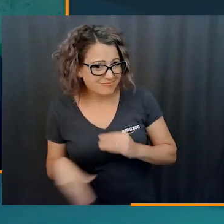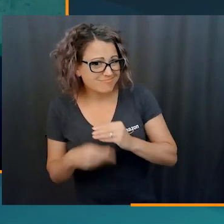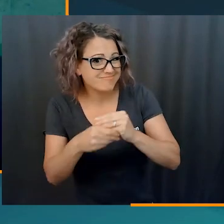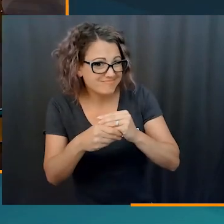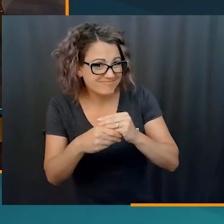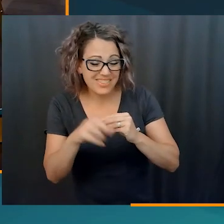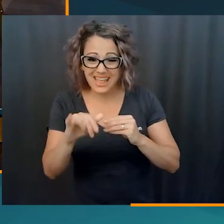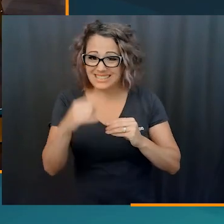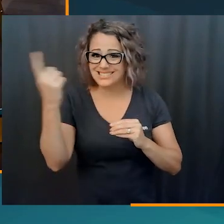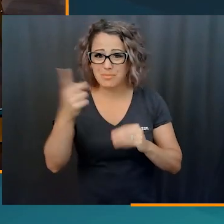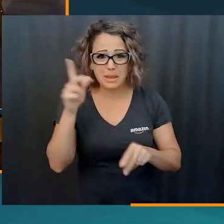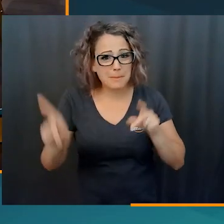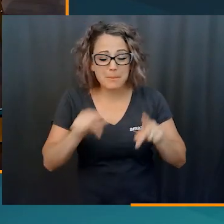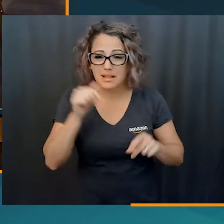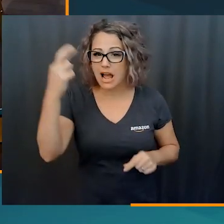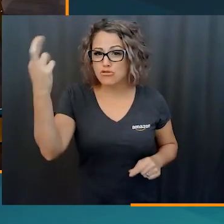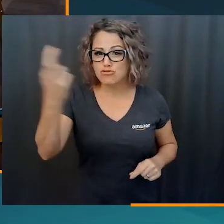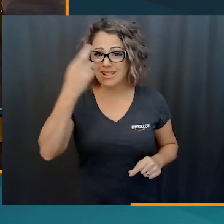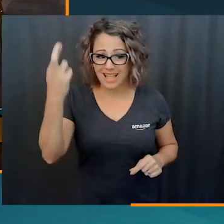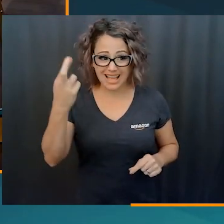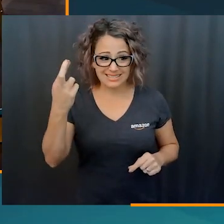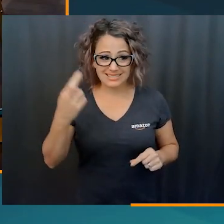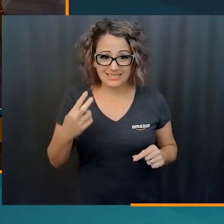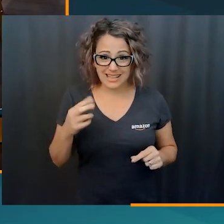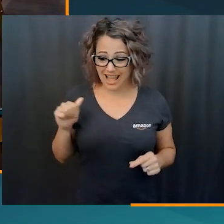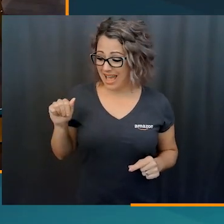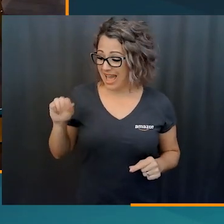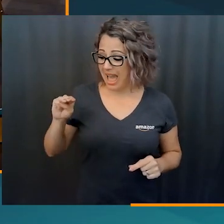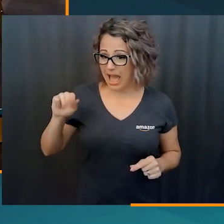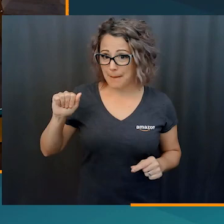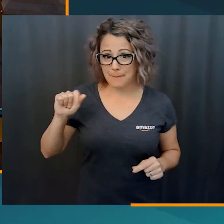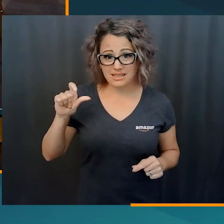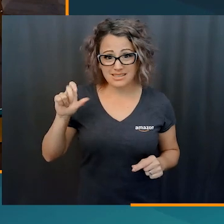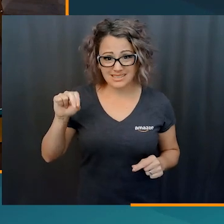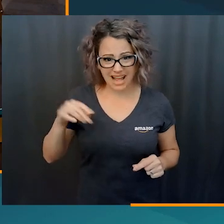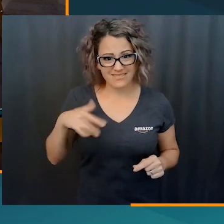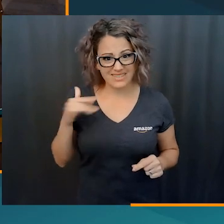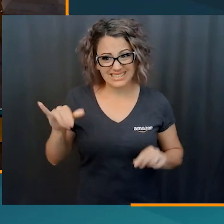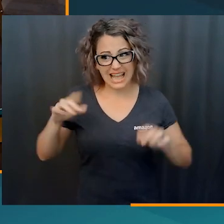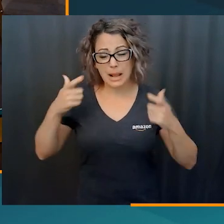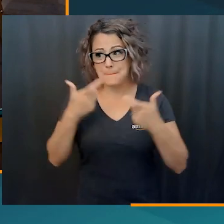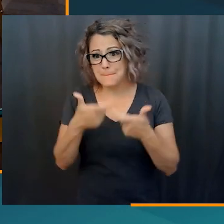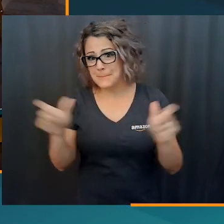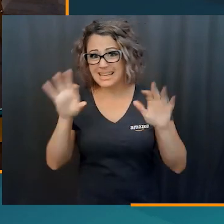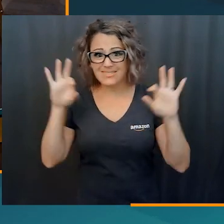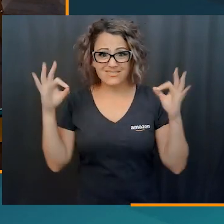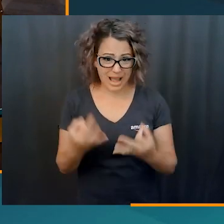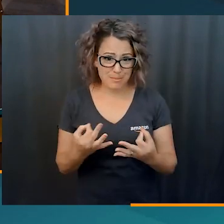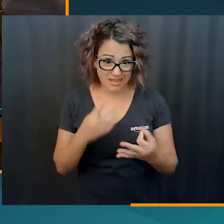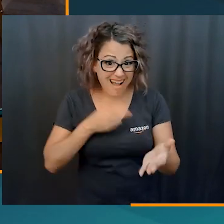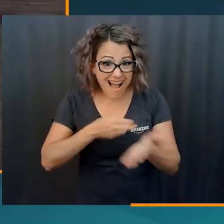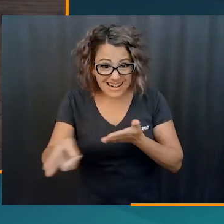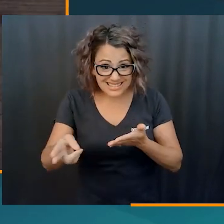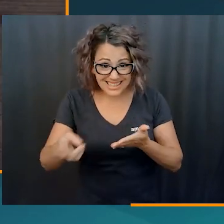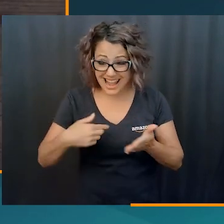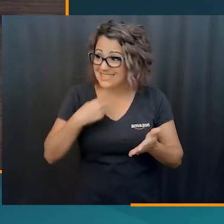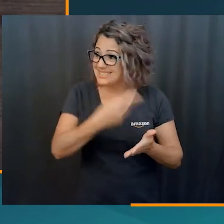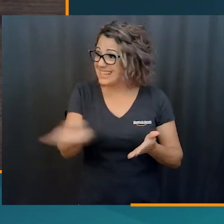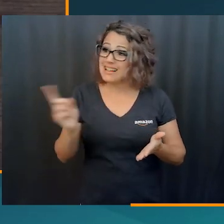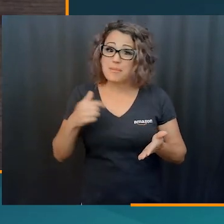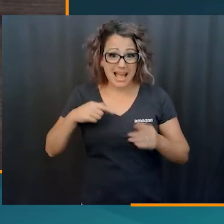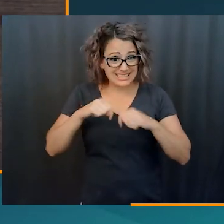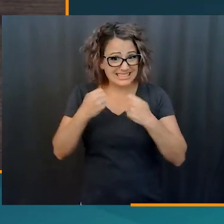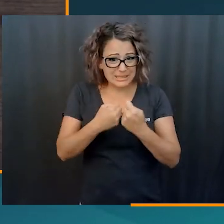tough time. Yeah. And I feel like that's something else that a lot of people don't realize. It's like, it's a huge family, like honestly and